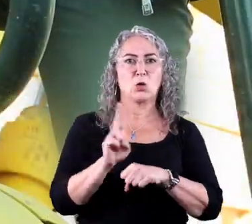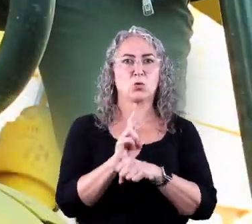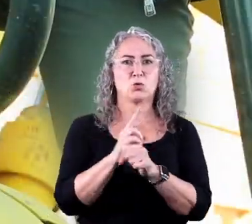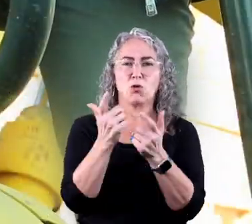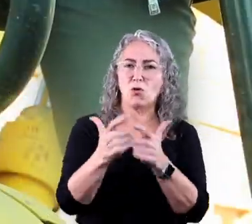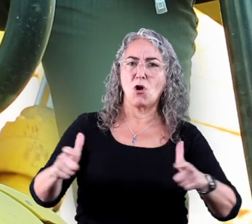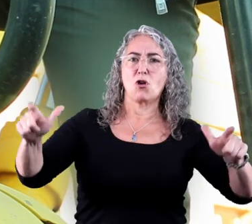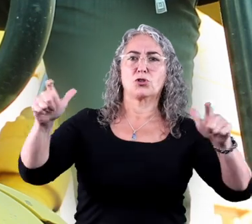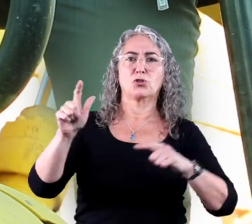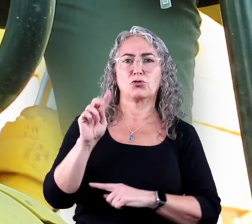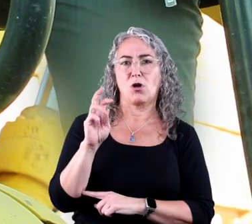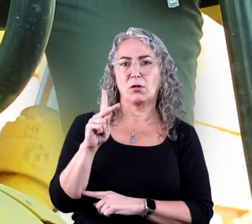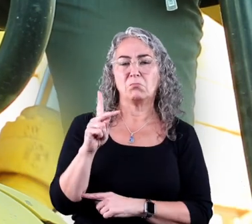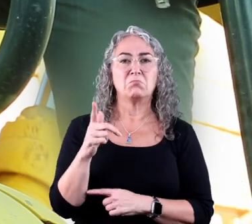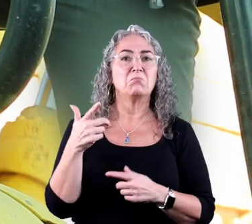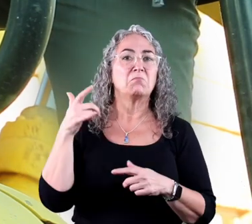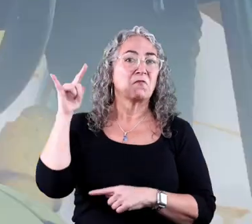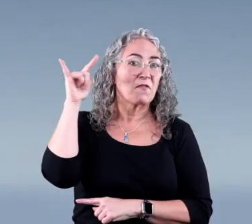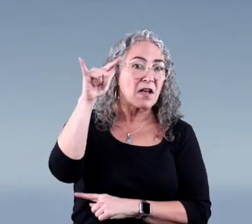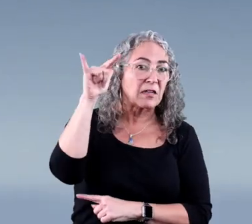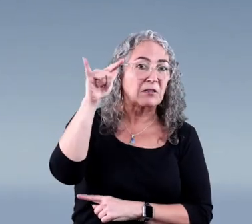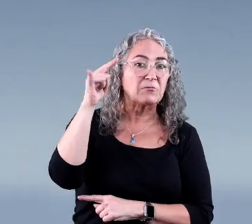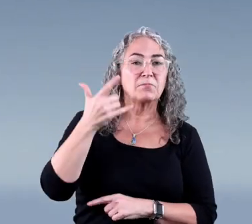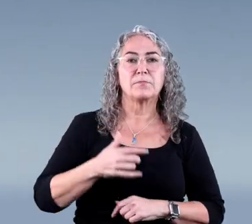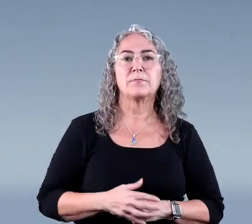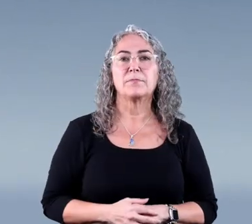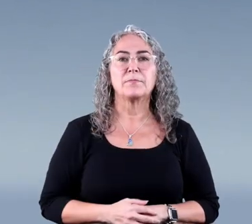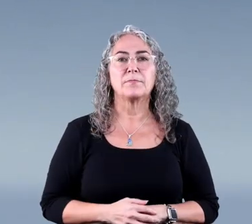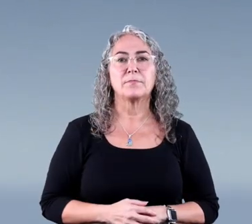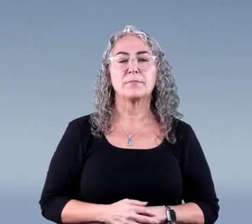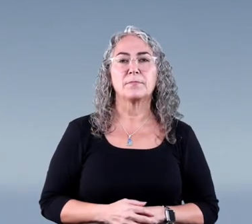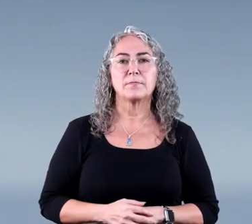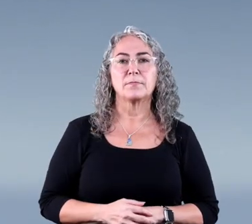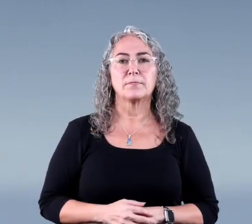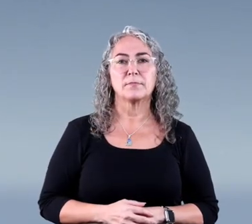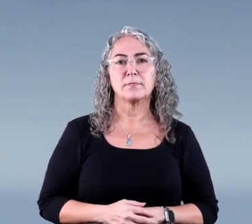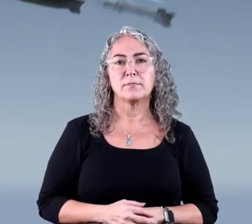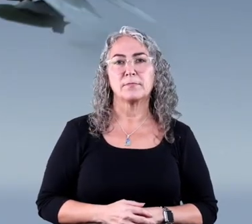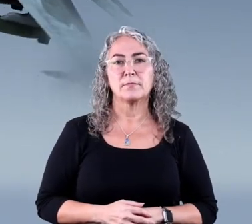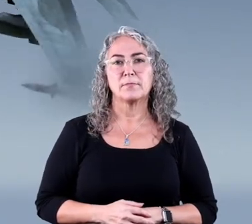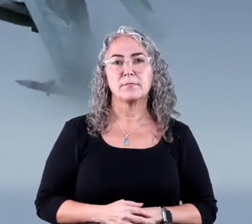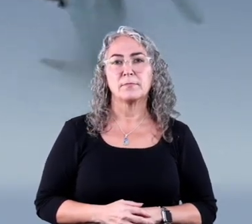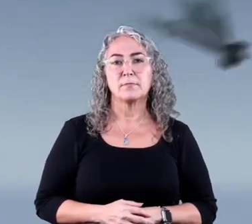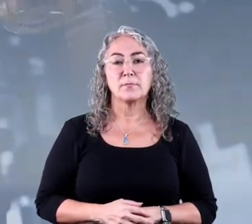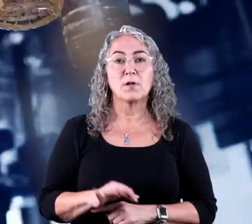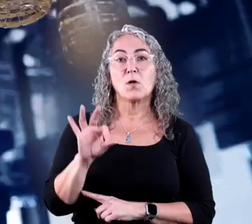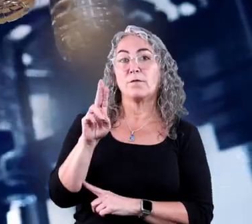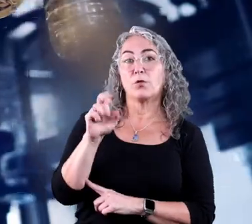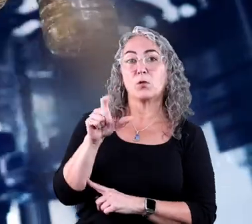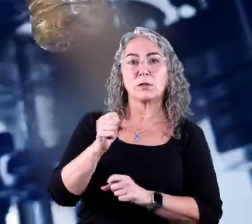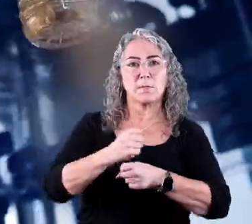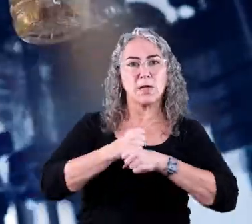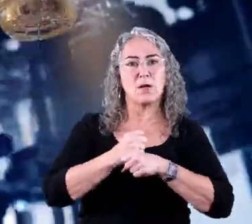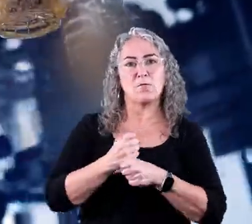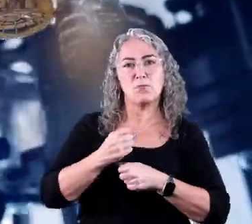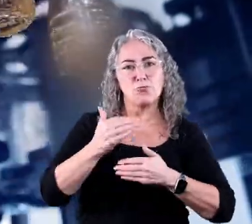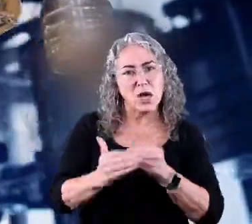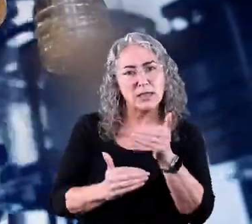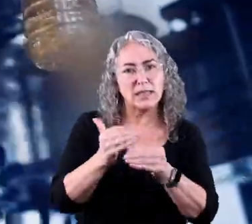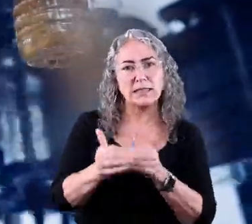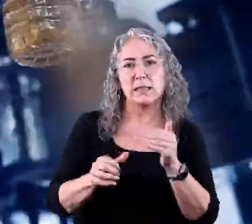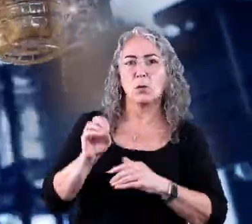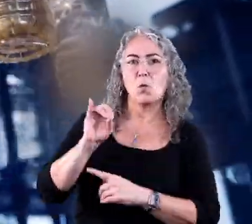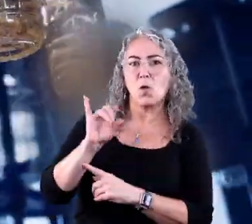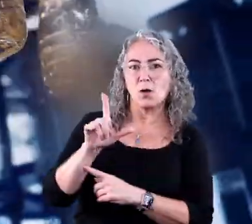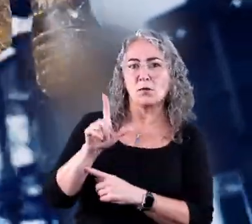which is used in large trucks and tractors, and biojet fuel, which is used in airplanes. These fuels are made